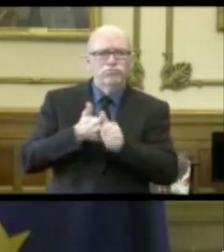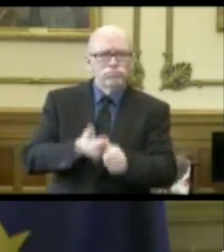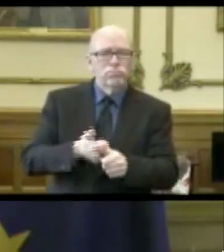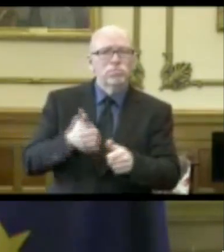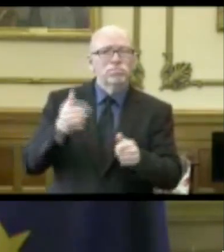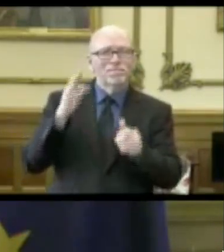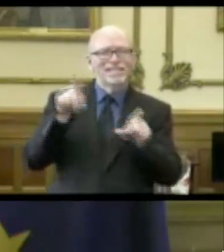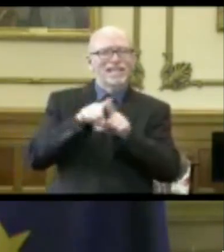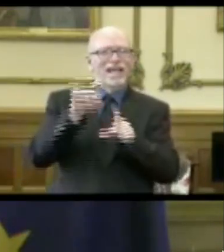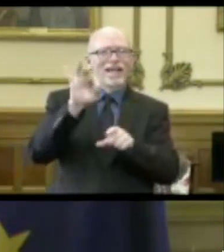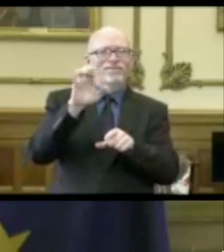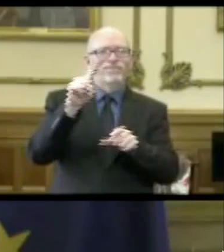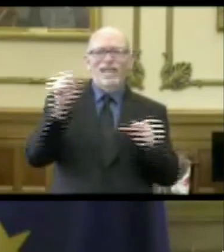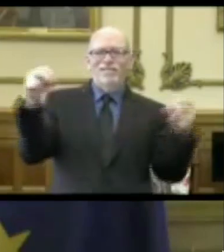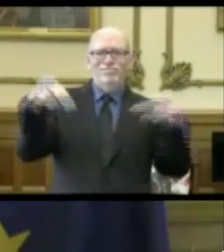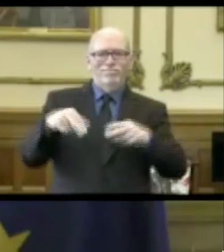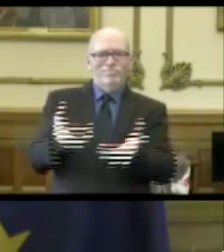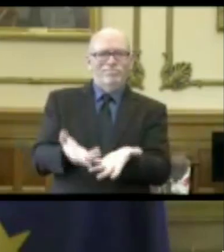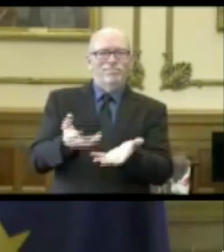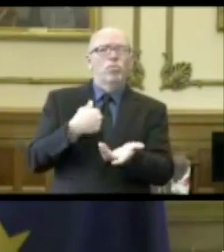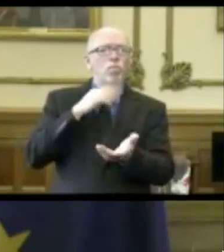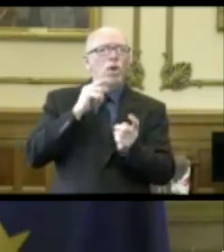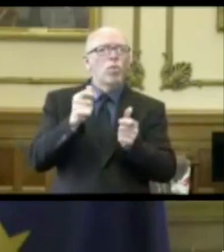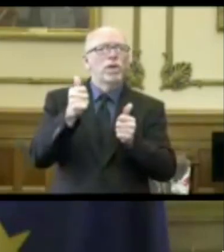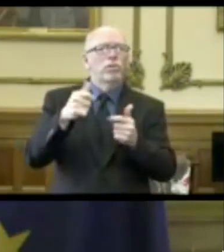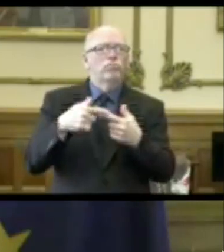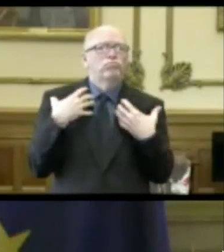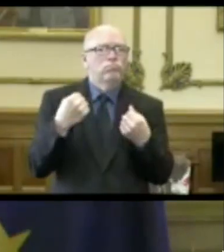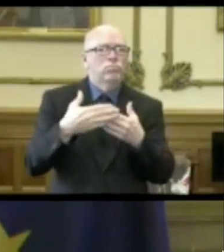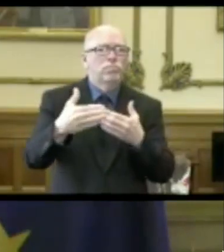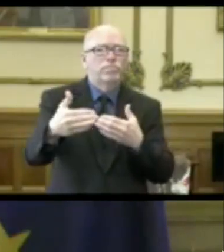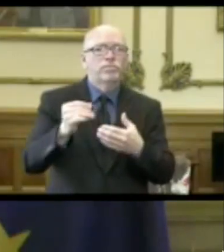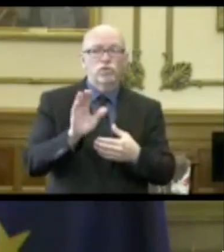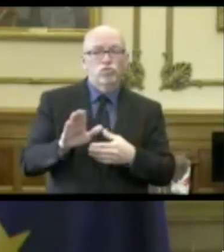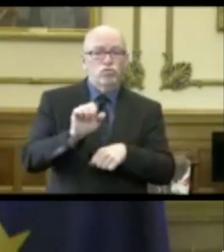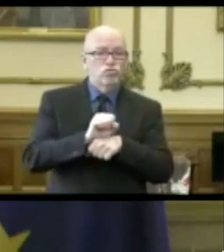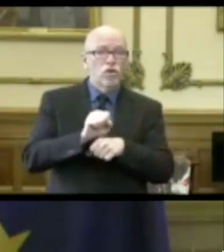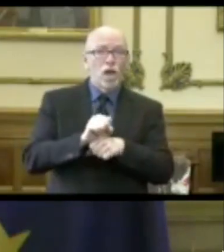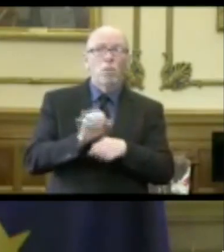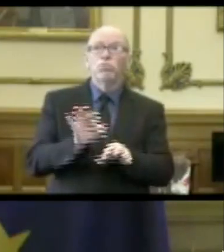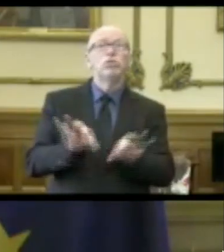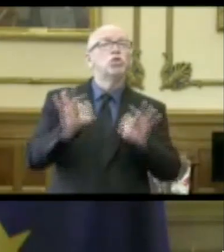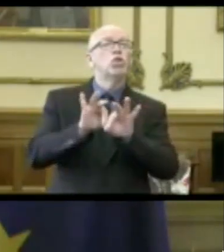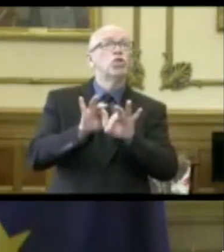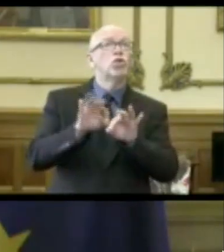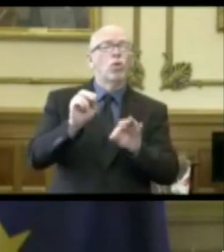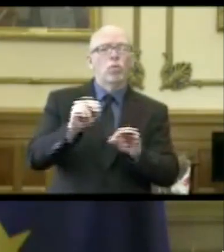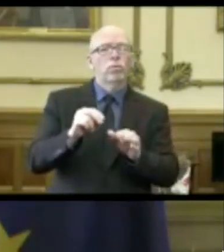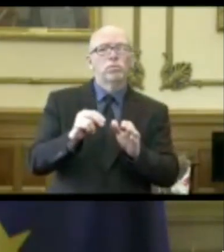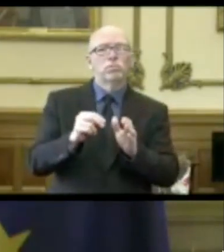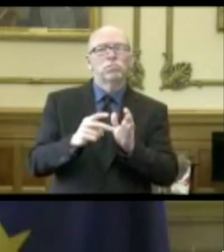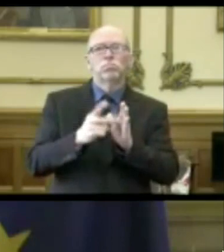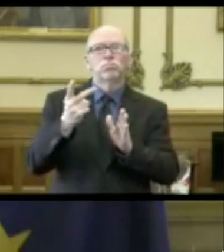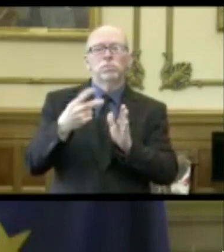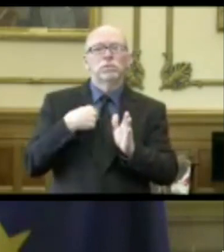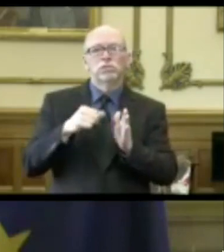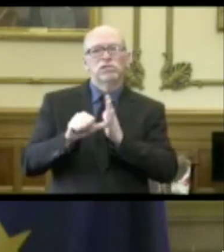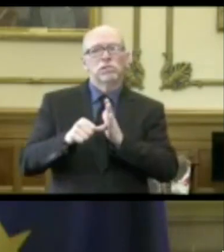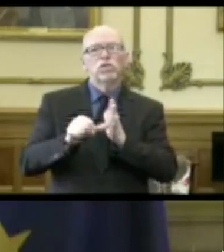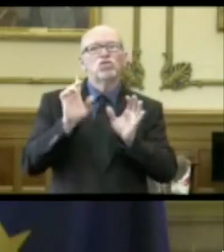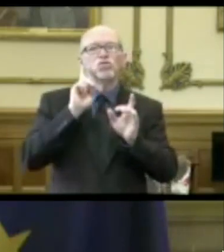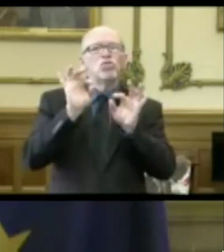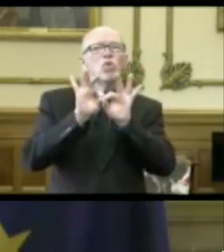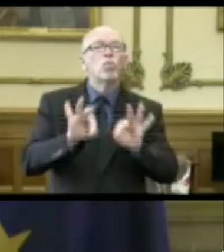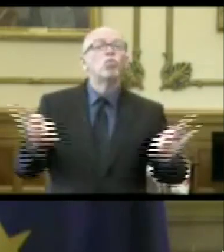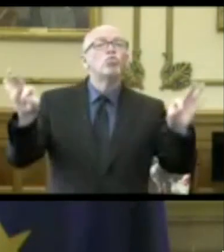facts, the quicker we'll get there. So your job is not just essential, I would say underscore twice critical to the